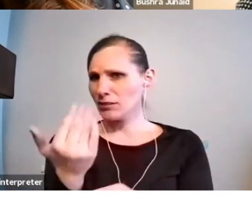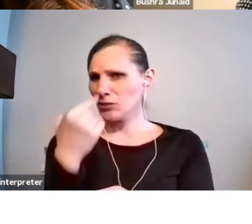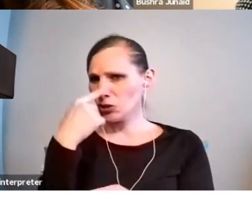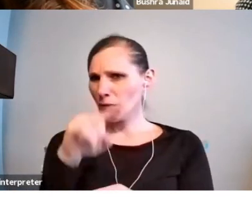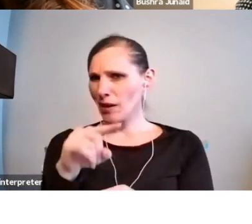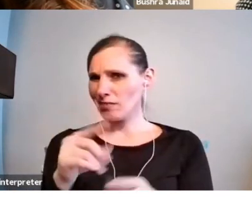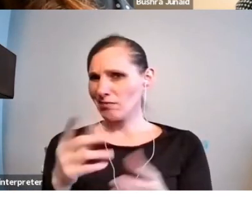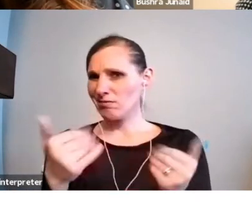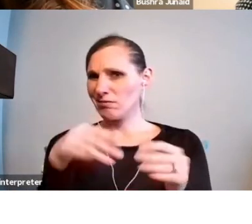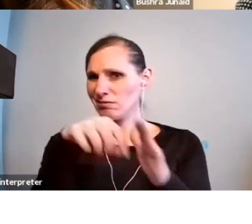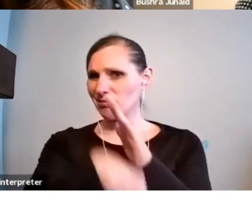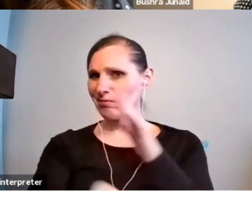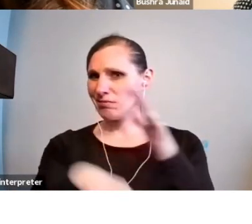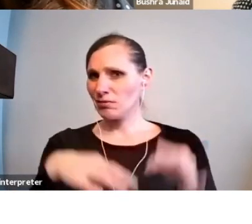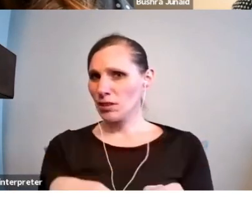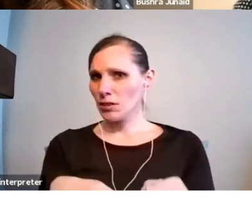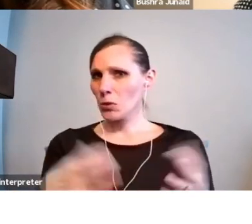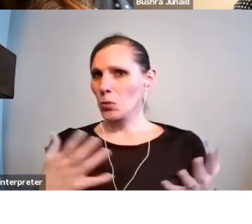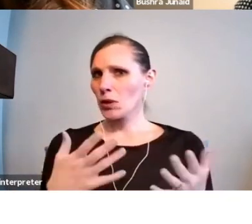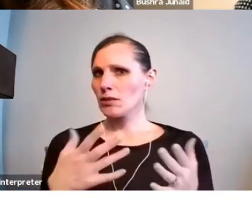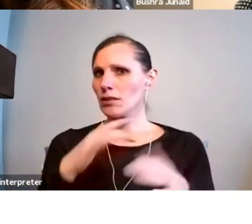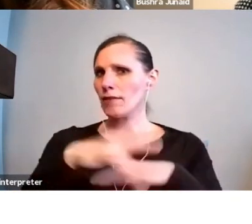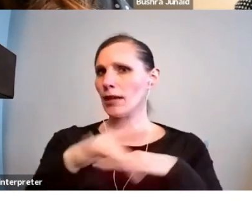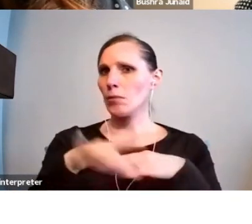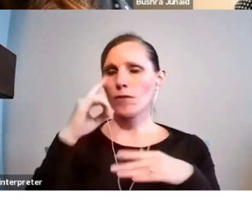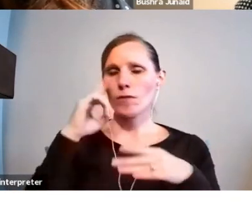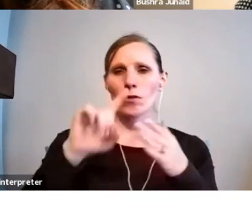available for research in the artistic practice?